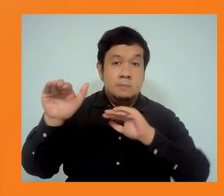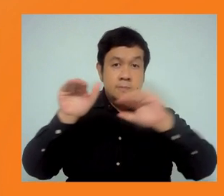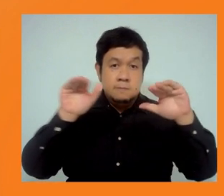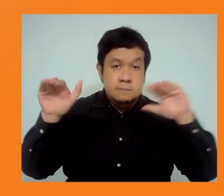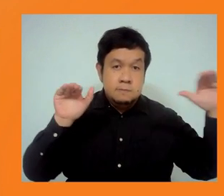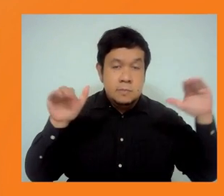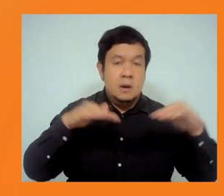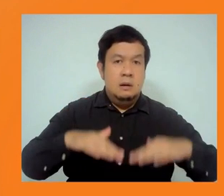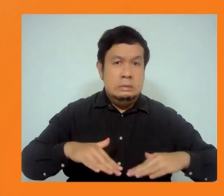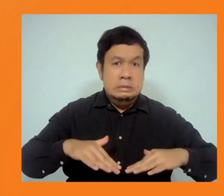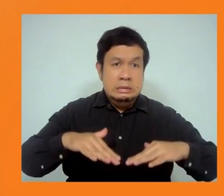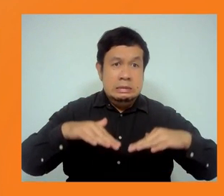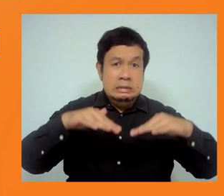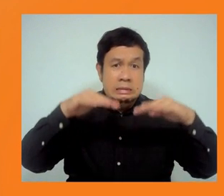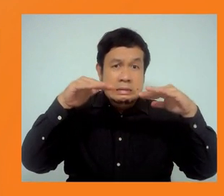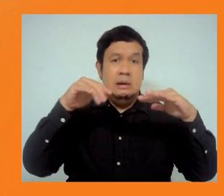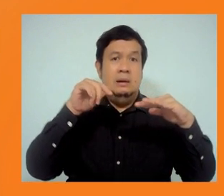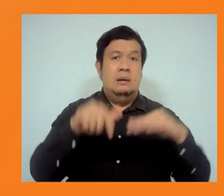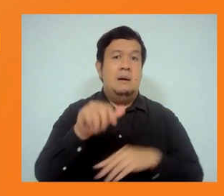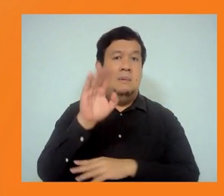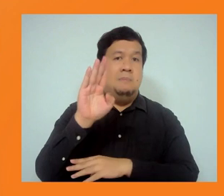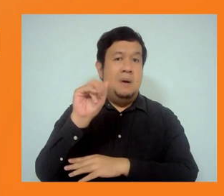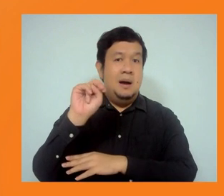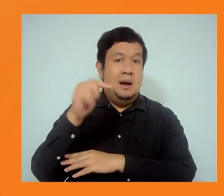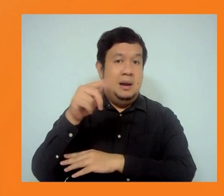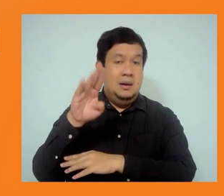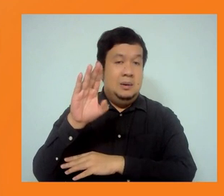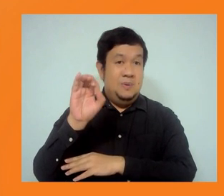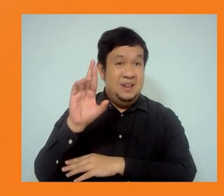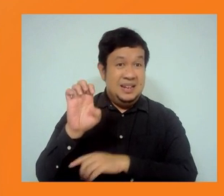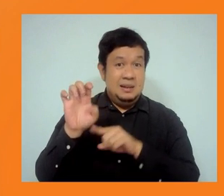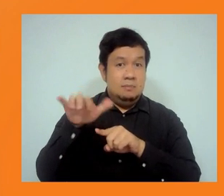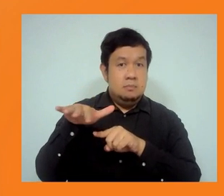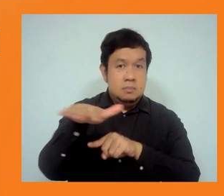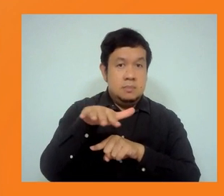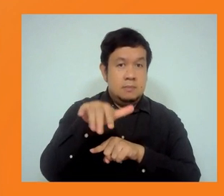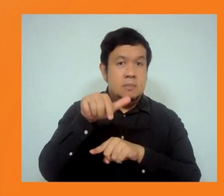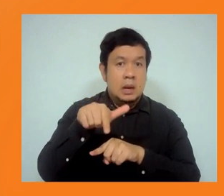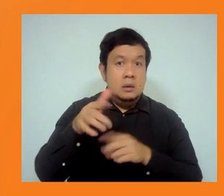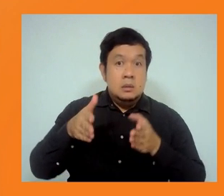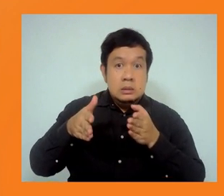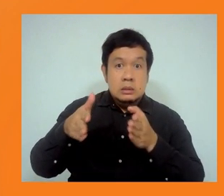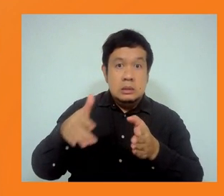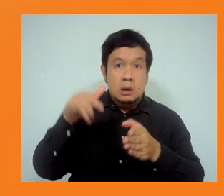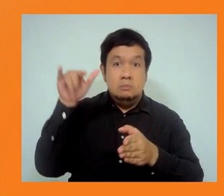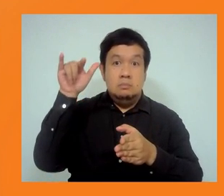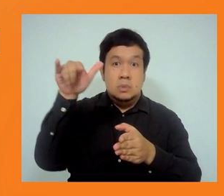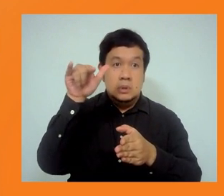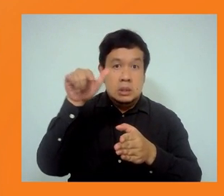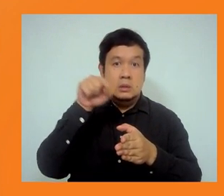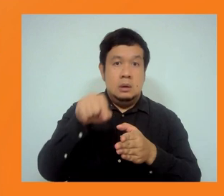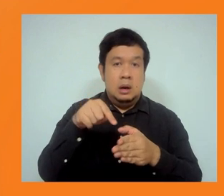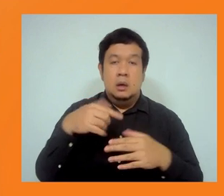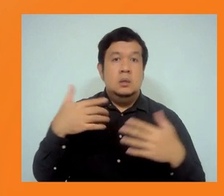the Bangalore Metro's metro airport line being on the same alignment where some of the most severe flooding was experienced